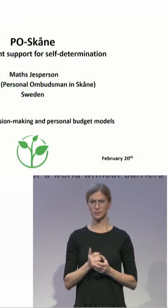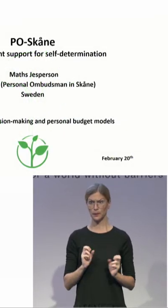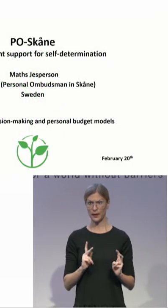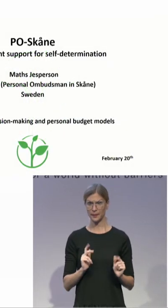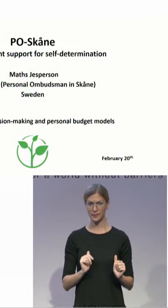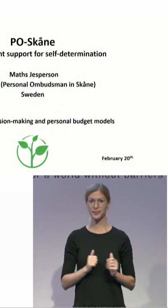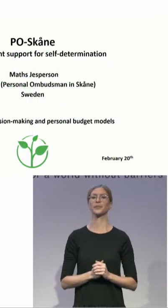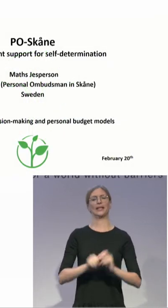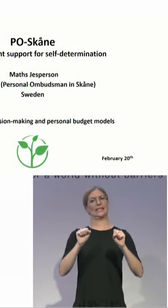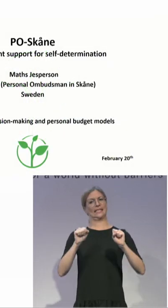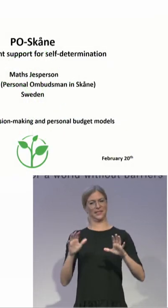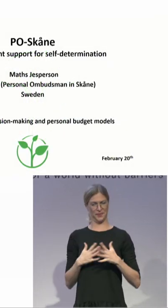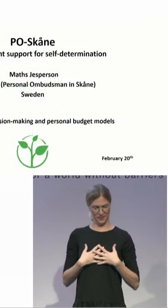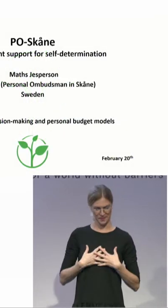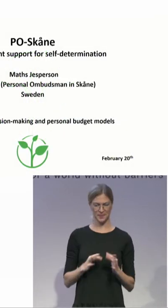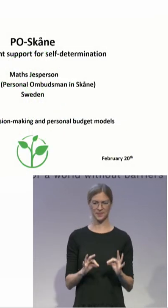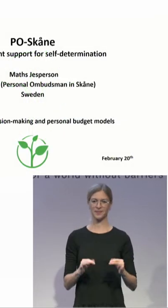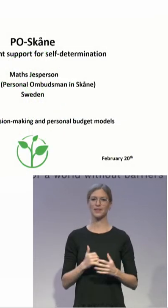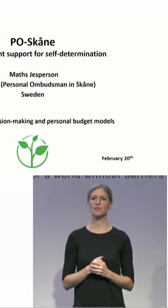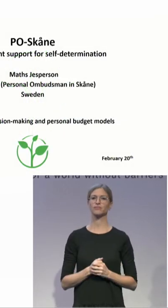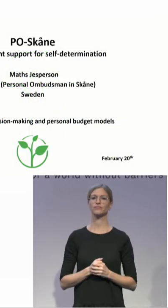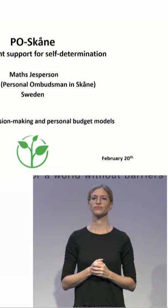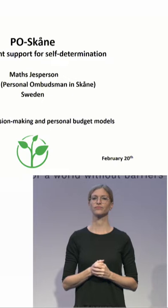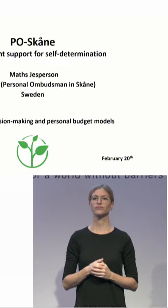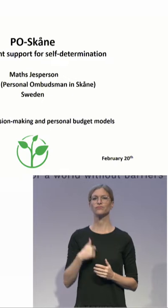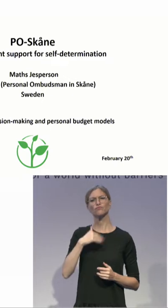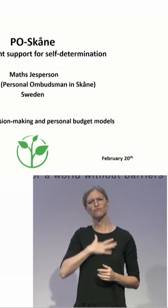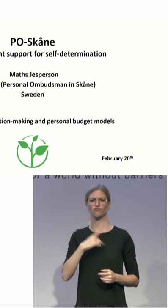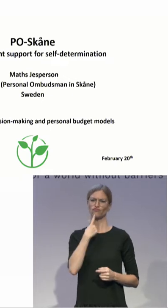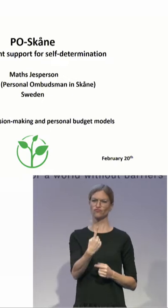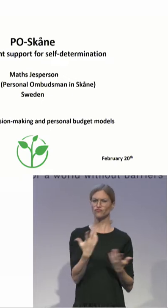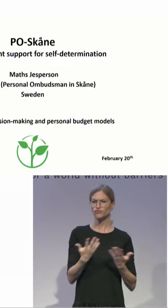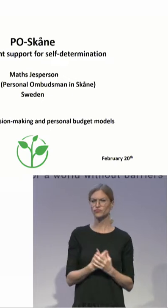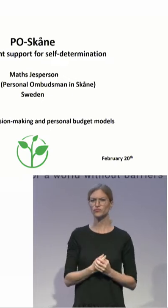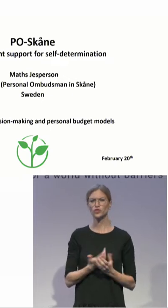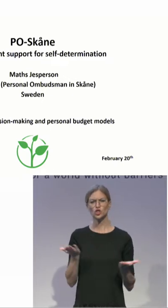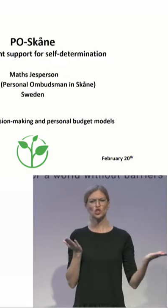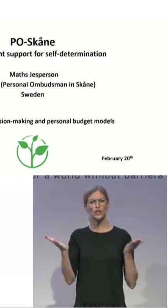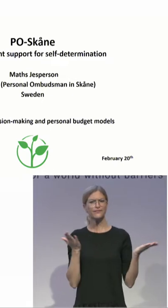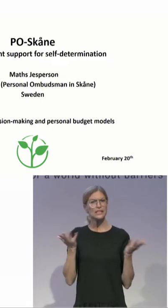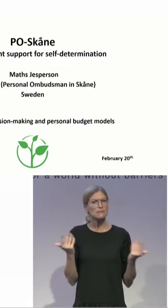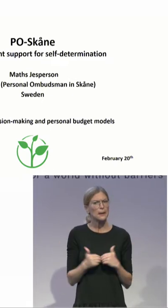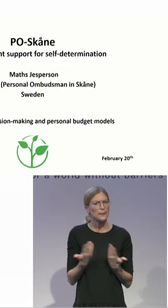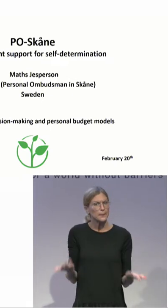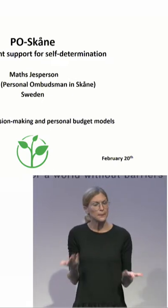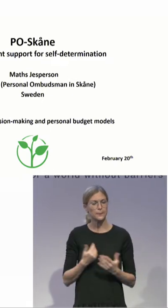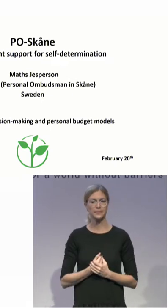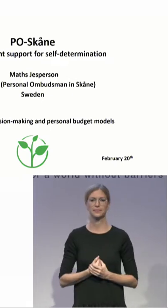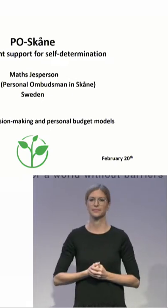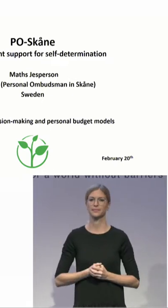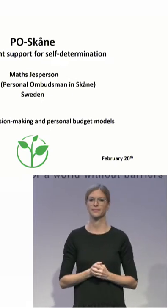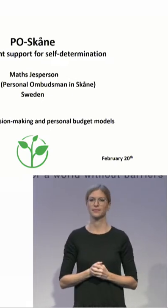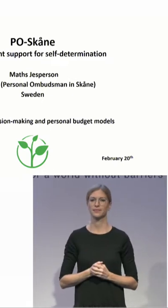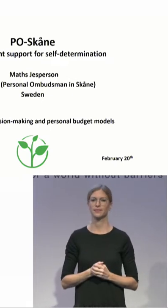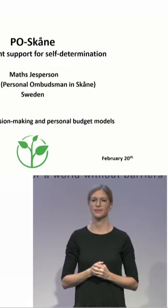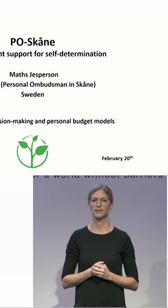Yes. So, I will tell you a little about our service, PO Skjone. And PO is a short form